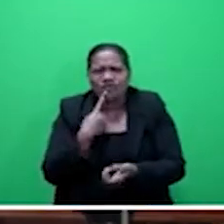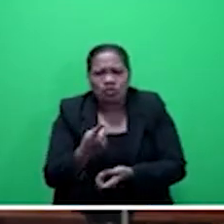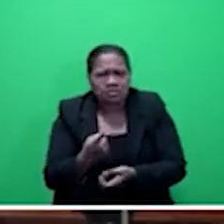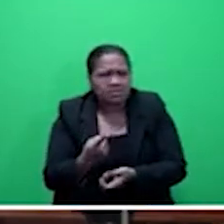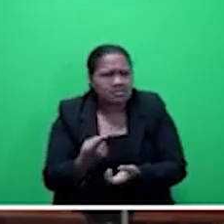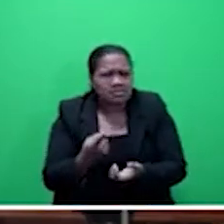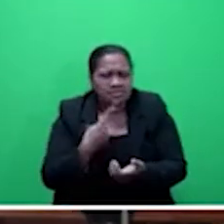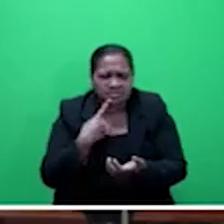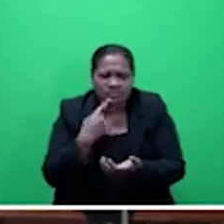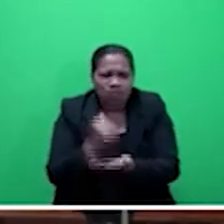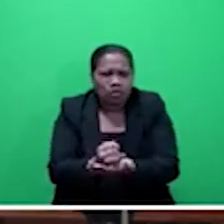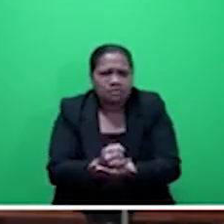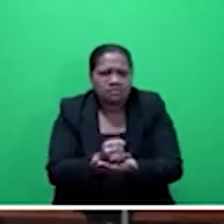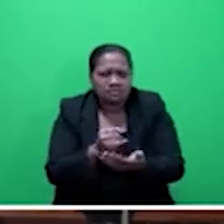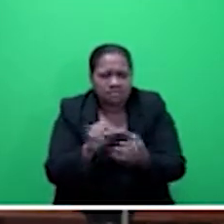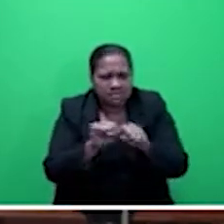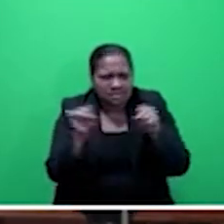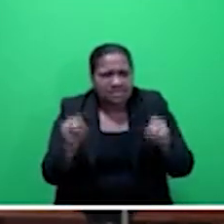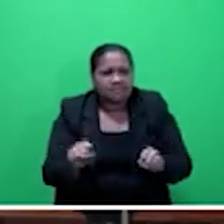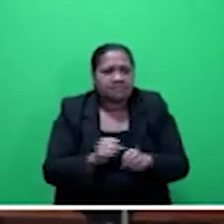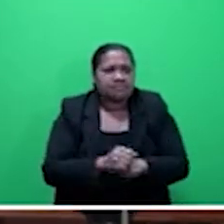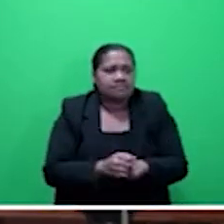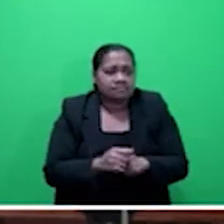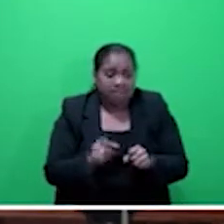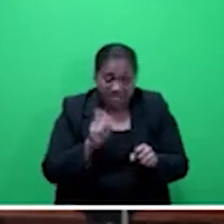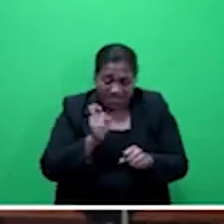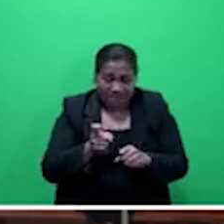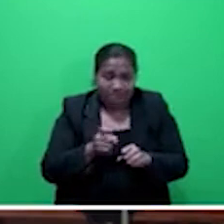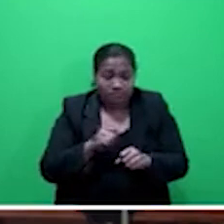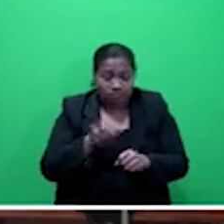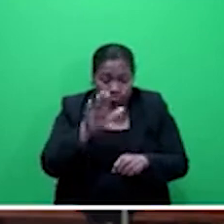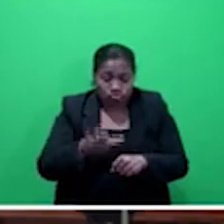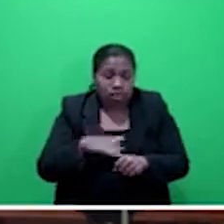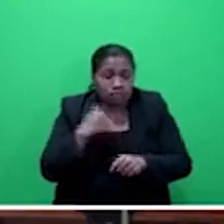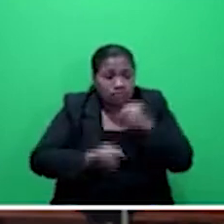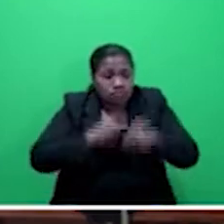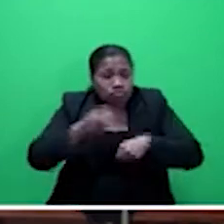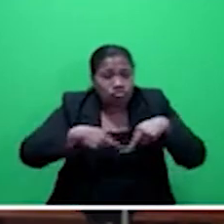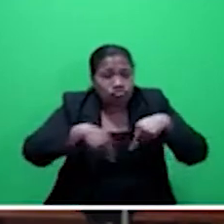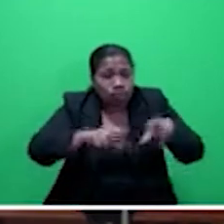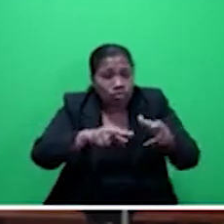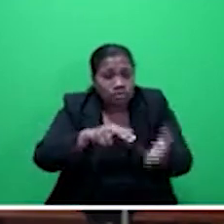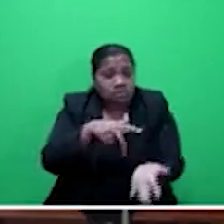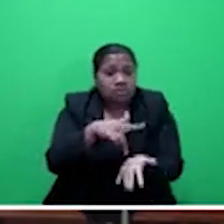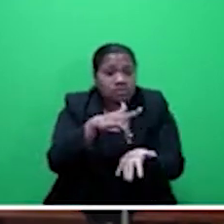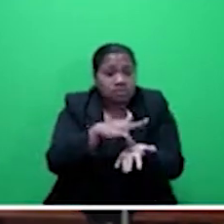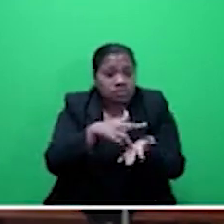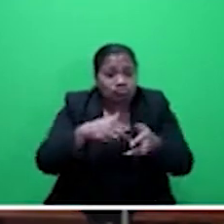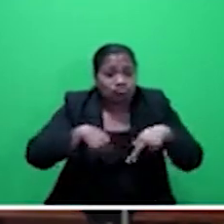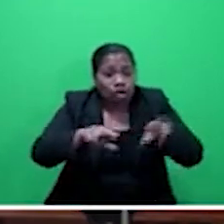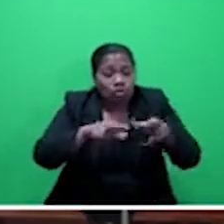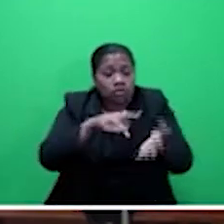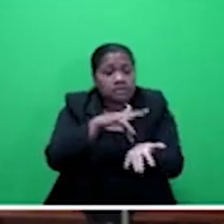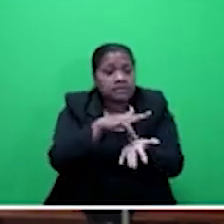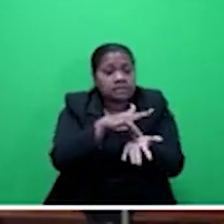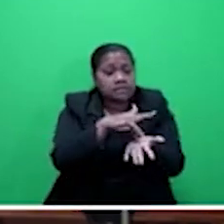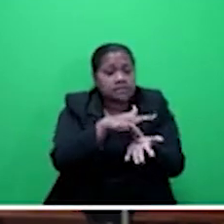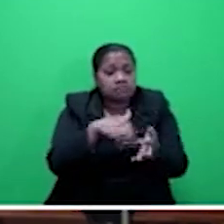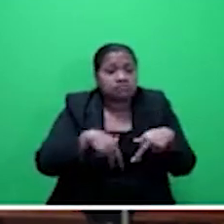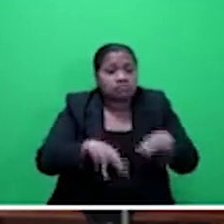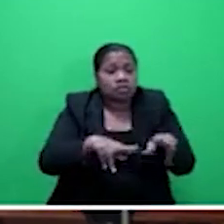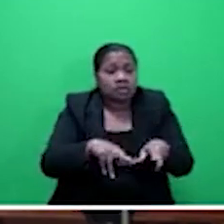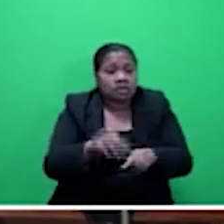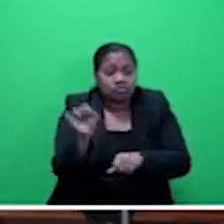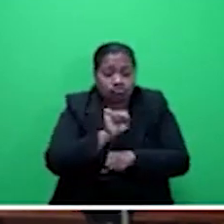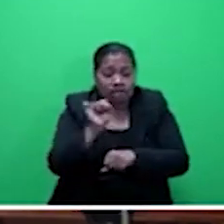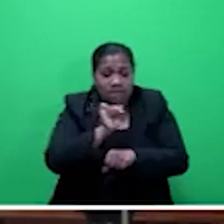words, if the little child ran onto the road because he got scared while standing in the middle of the road, on the side of the road, and the driver